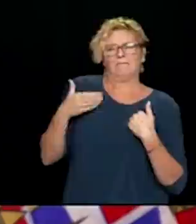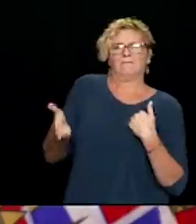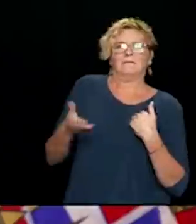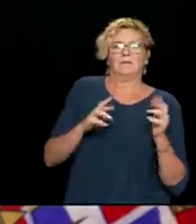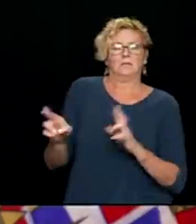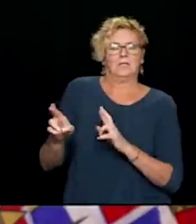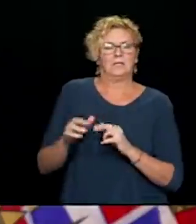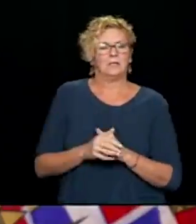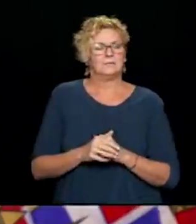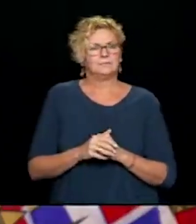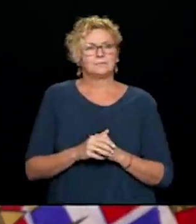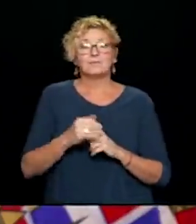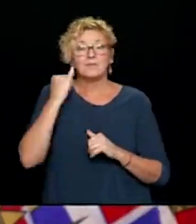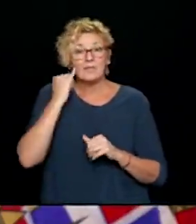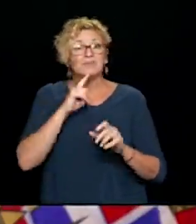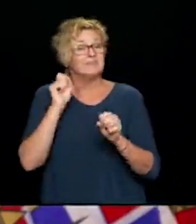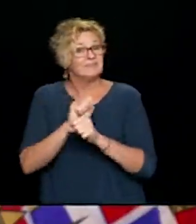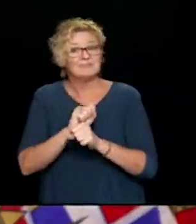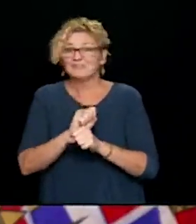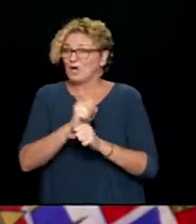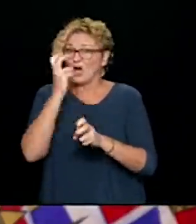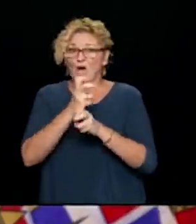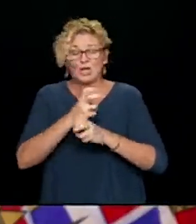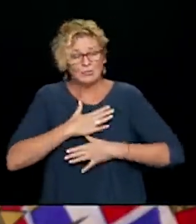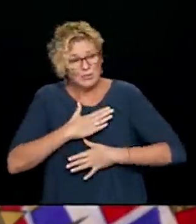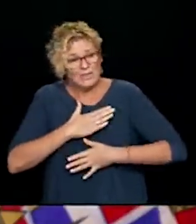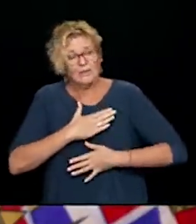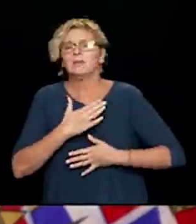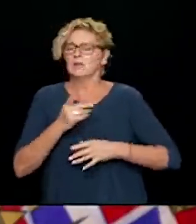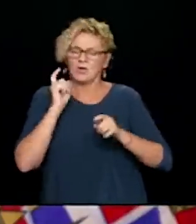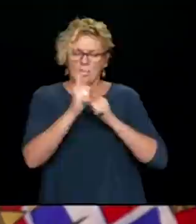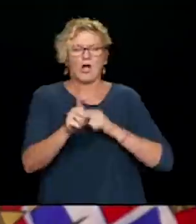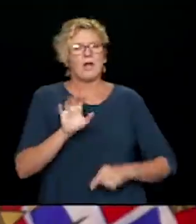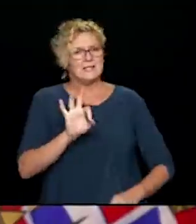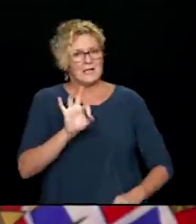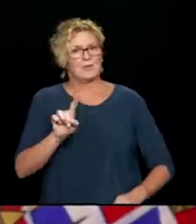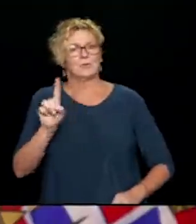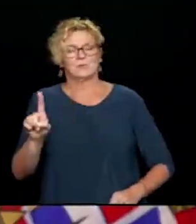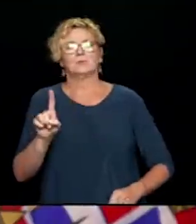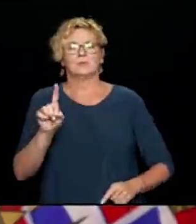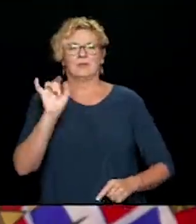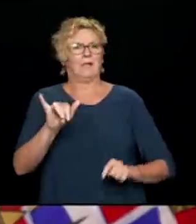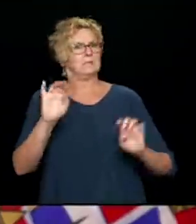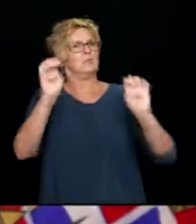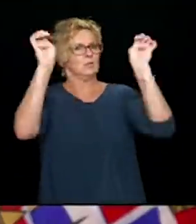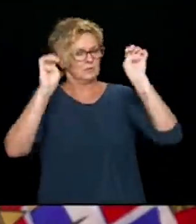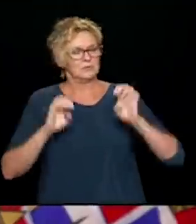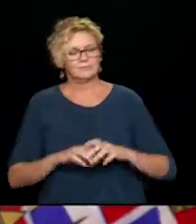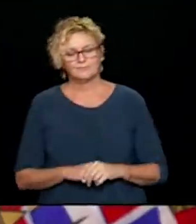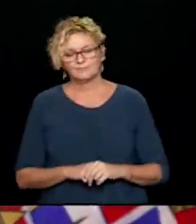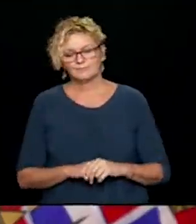anybody who is having difficulty breathing, make sure that you can call 911 to get assistance if you need it.